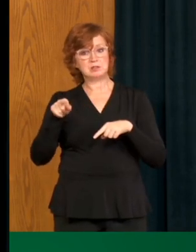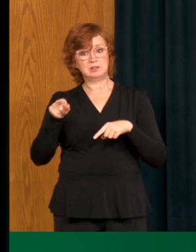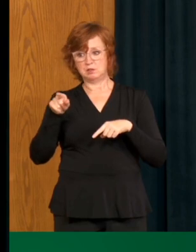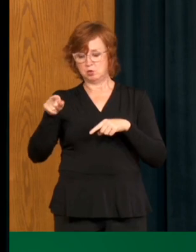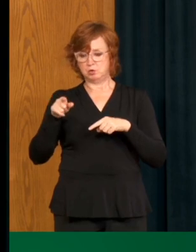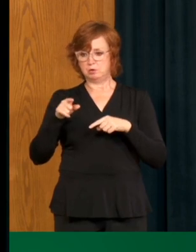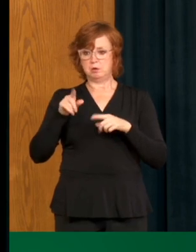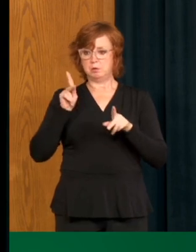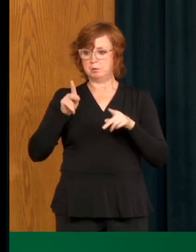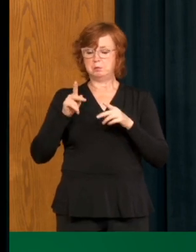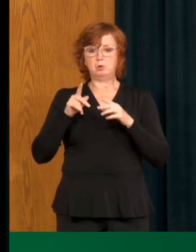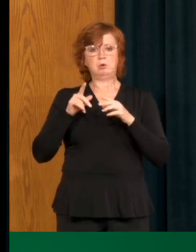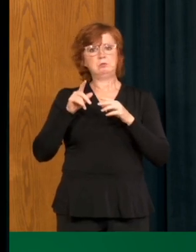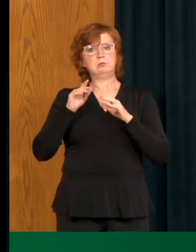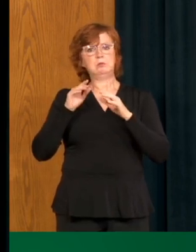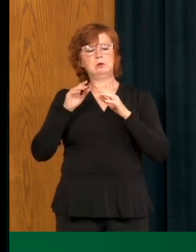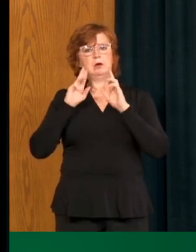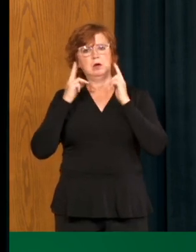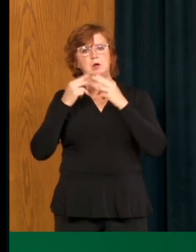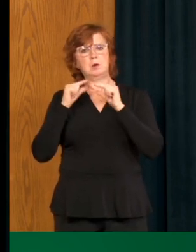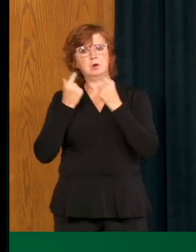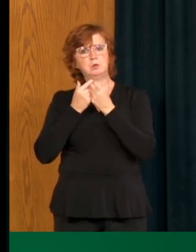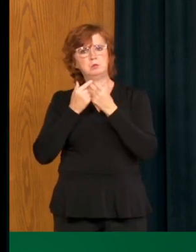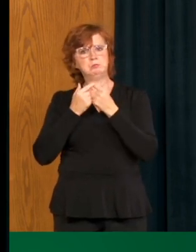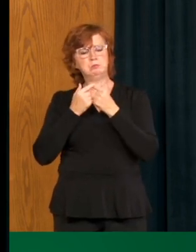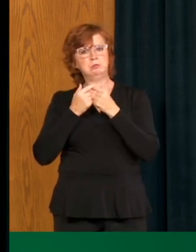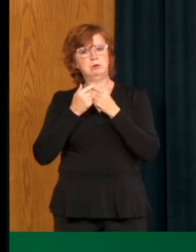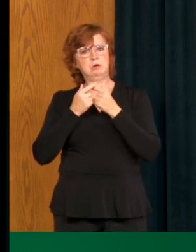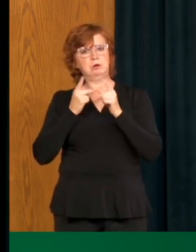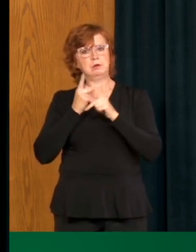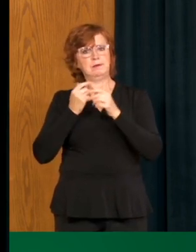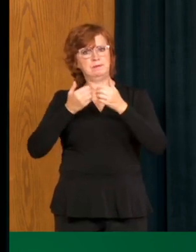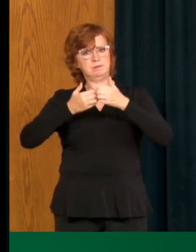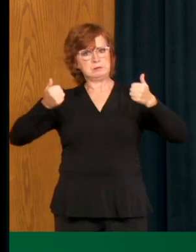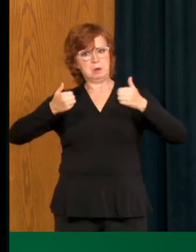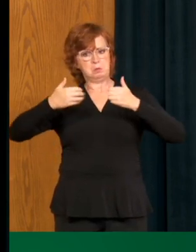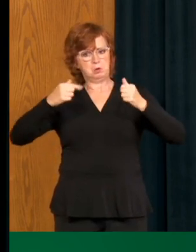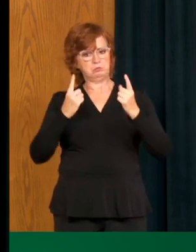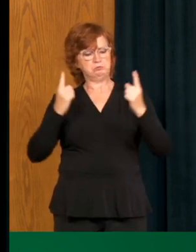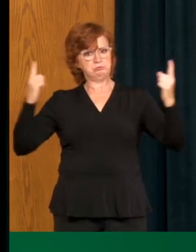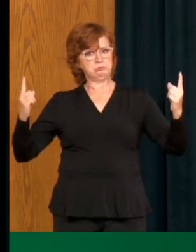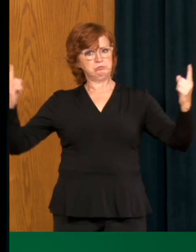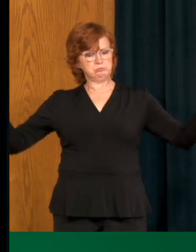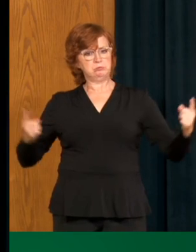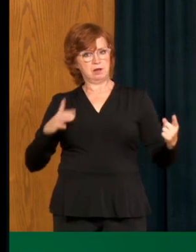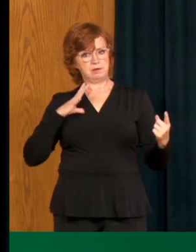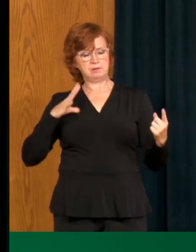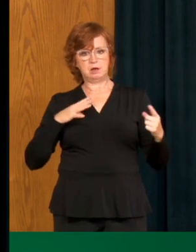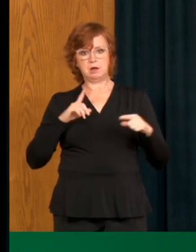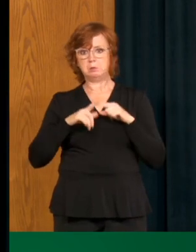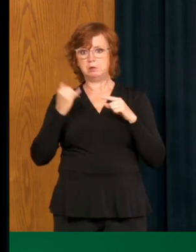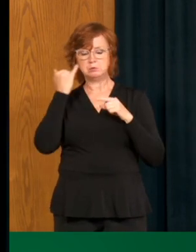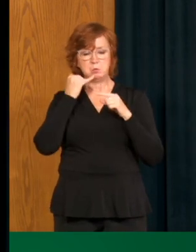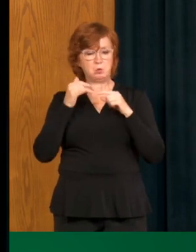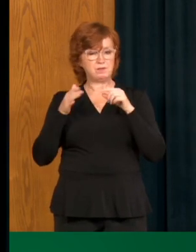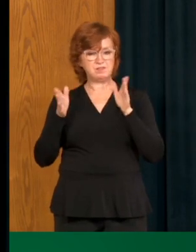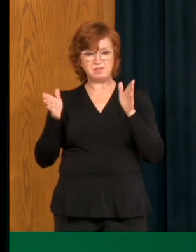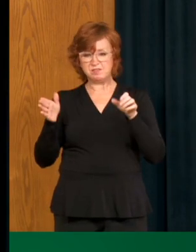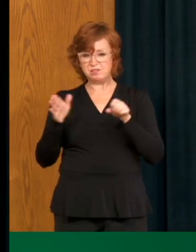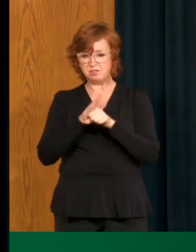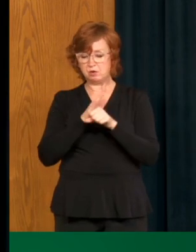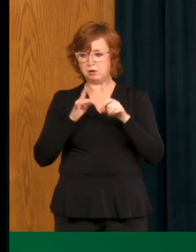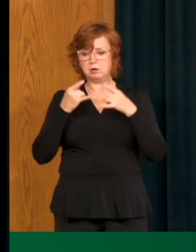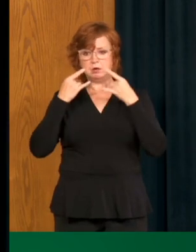everyone in the province. Um, the, the, there may be, um, you know, some of that conversation that may advance with,